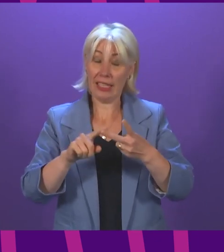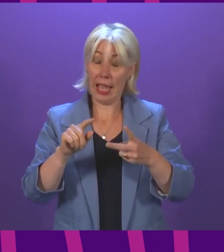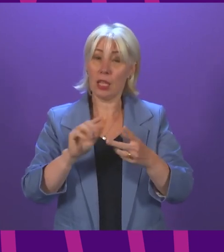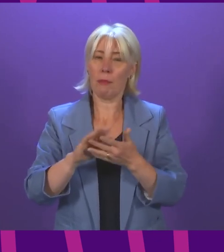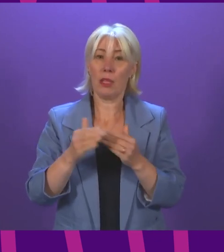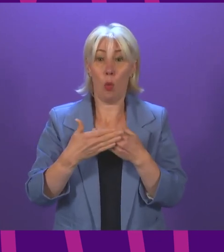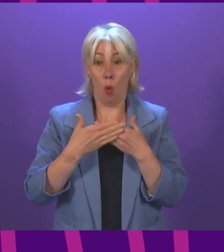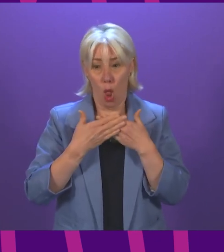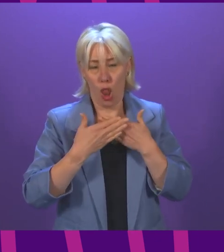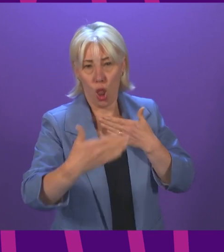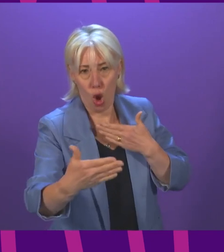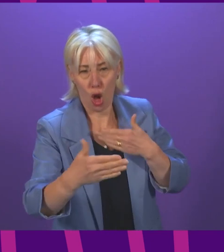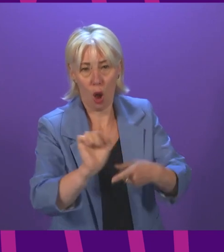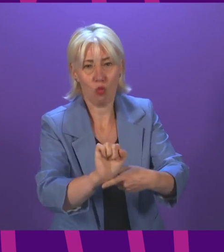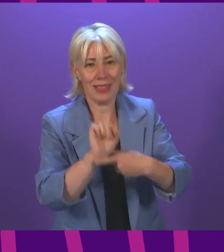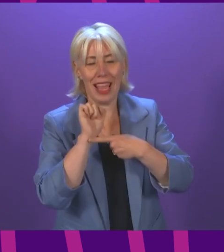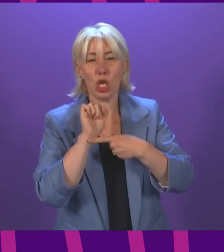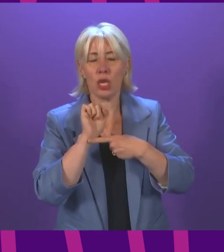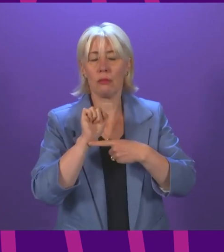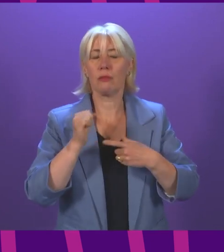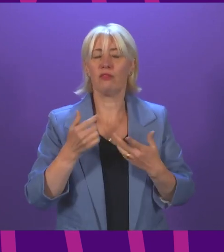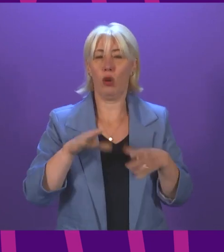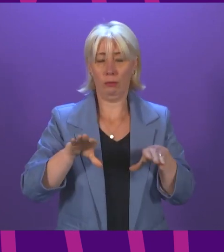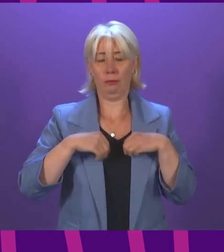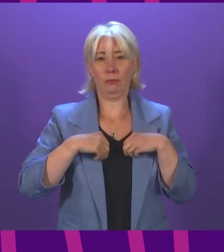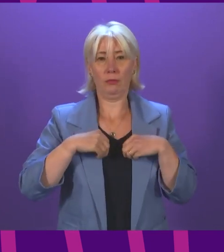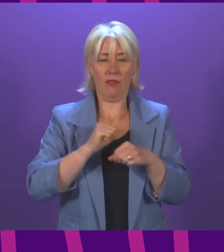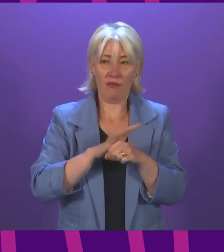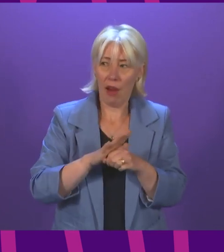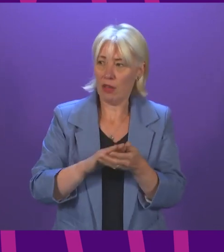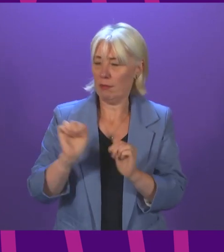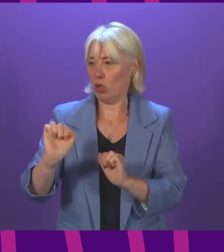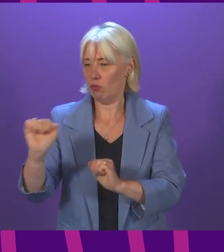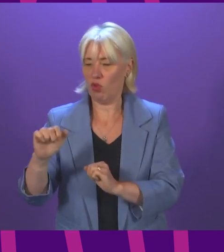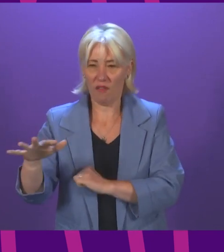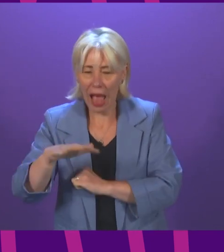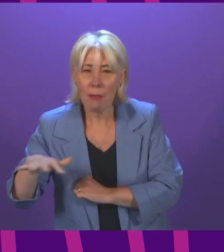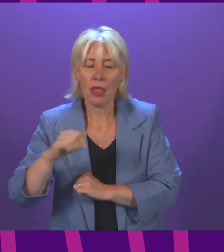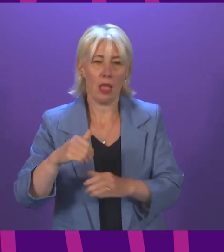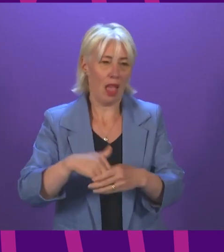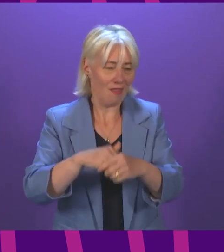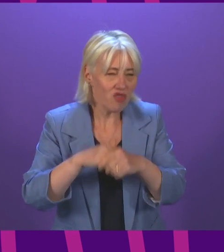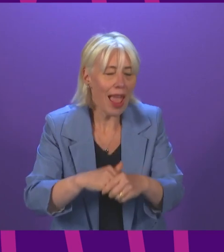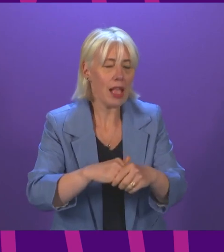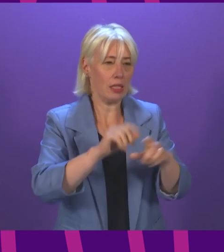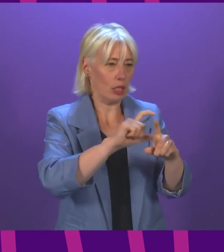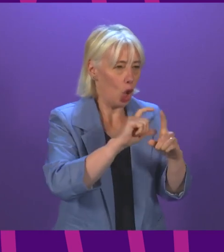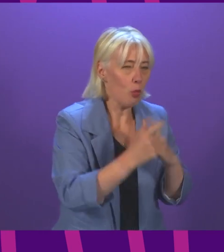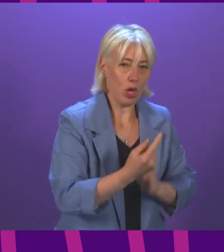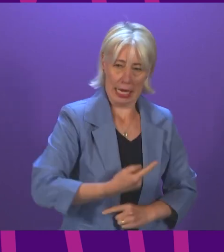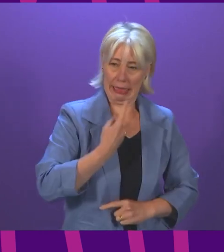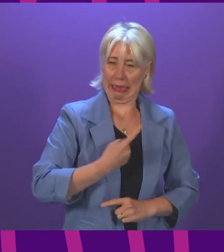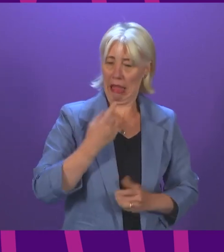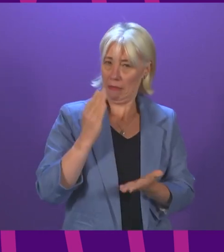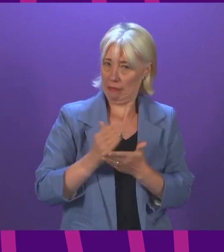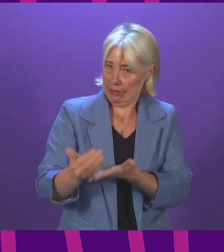virus and all help play a part in keeping your friends, your family, your community and, of course, yourself safe.